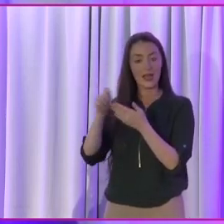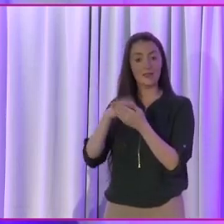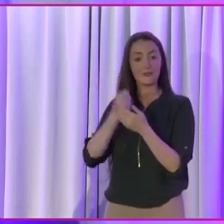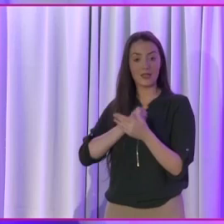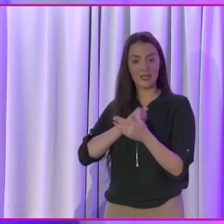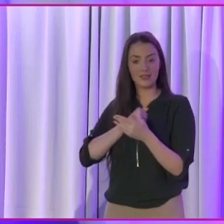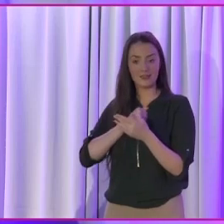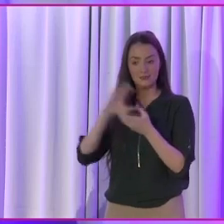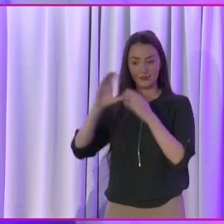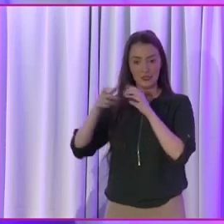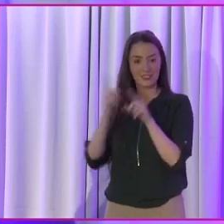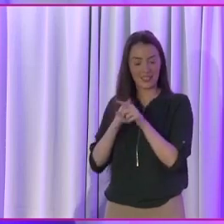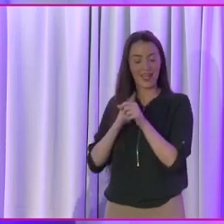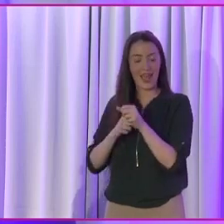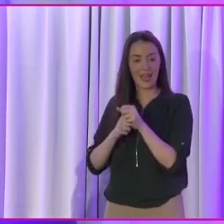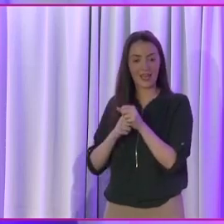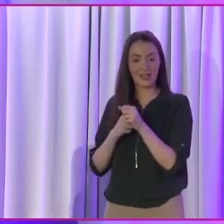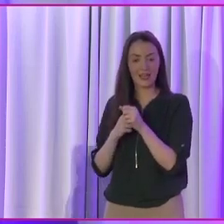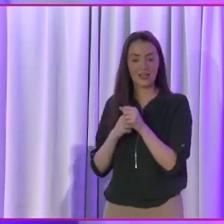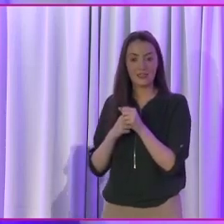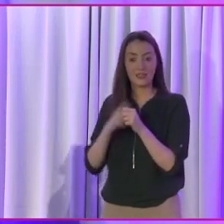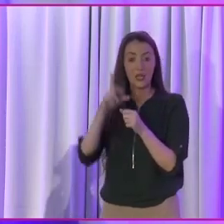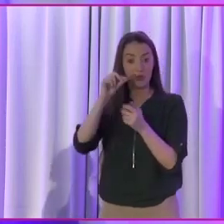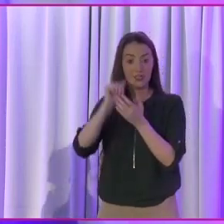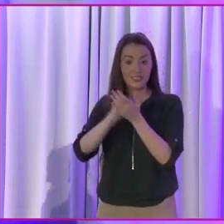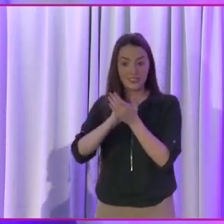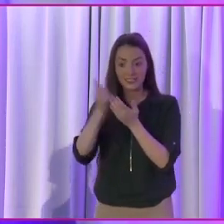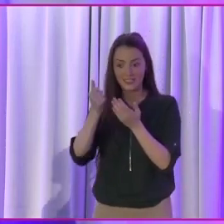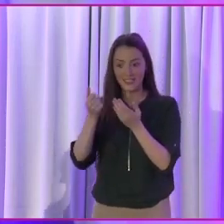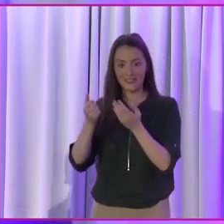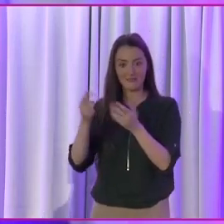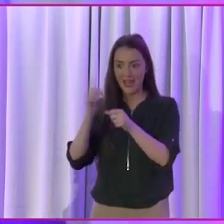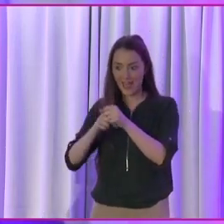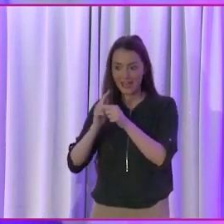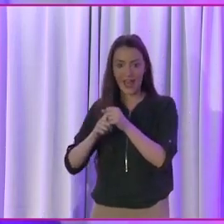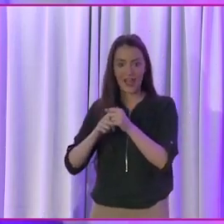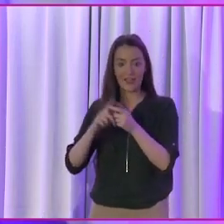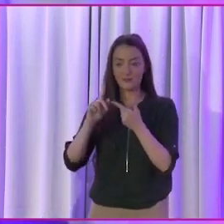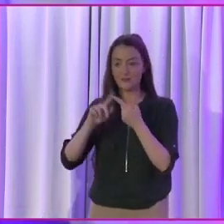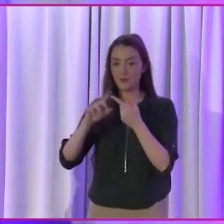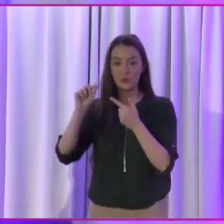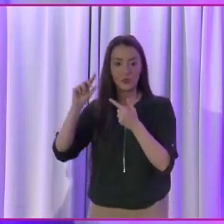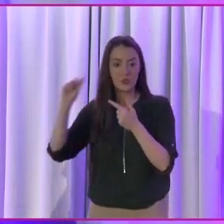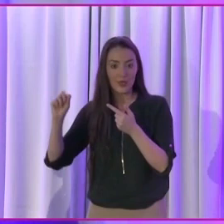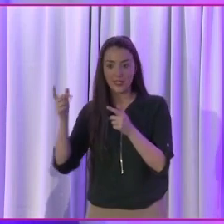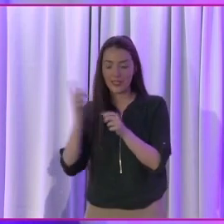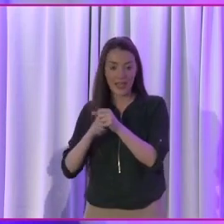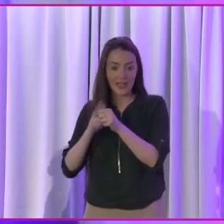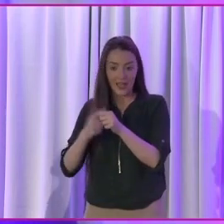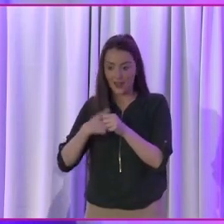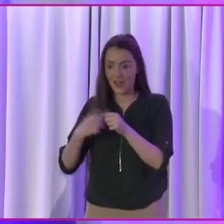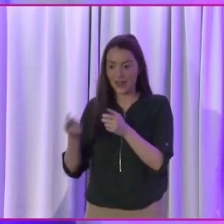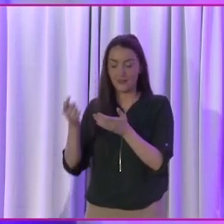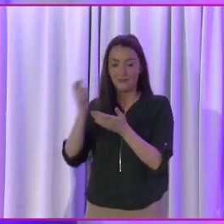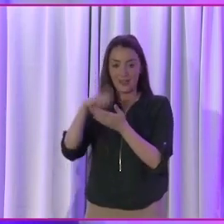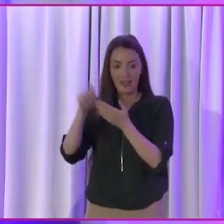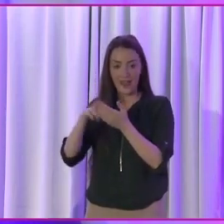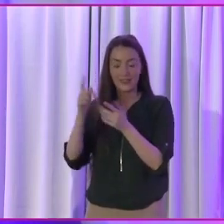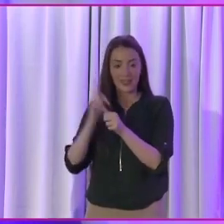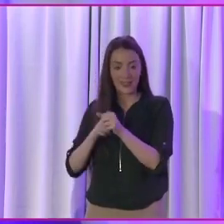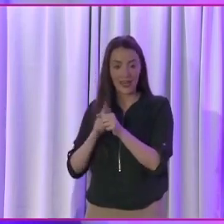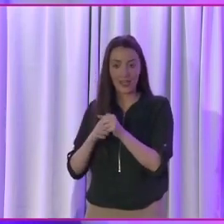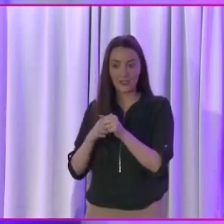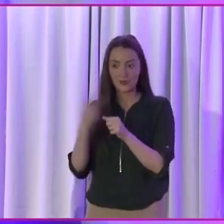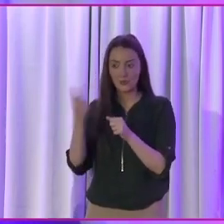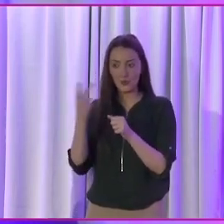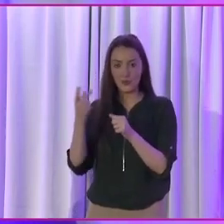2011 was vindicated in 2016 when I was re-elected and again in 2020 when I was re-elected in two subsequent